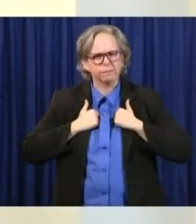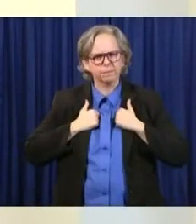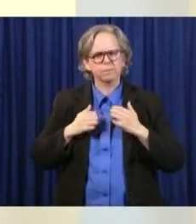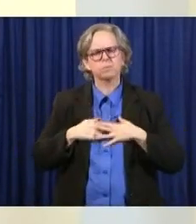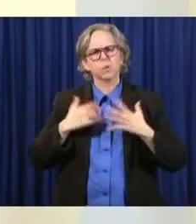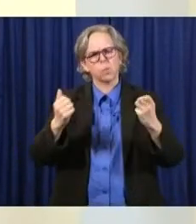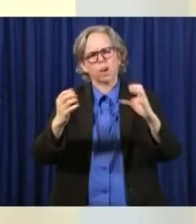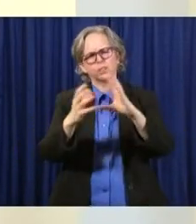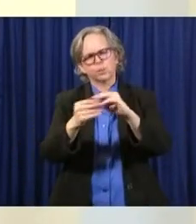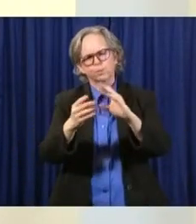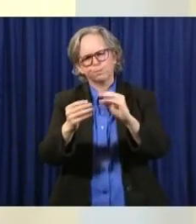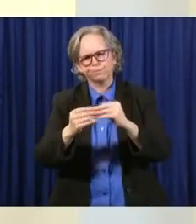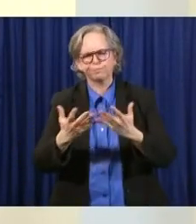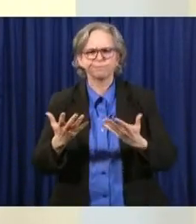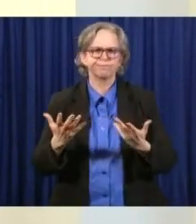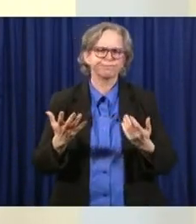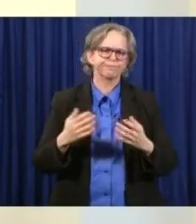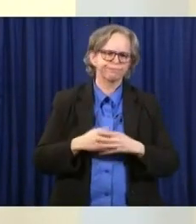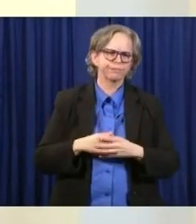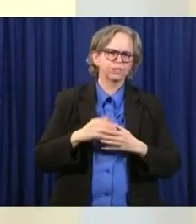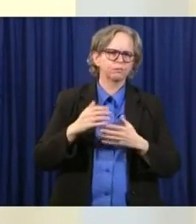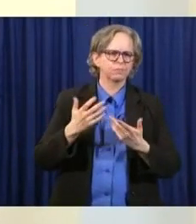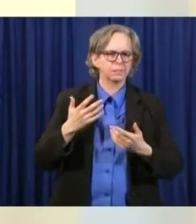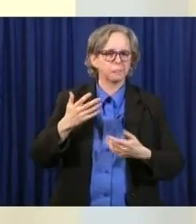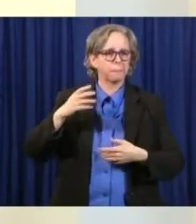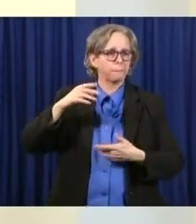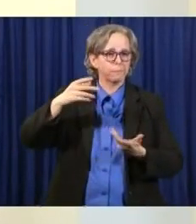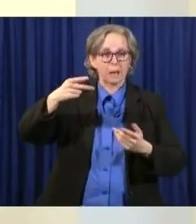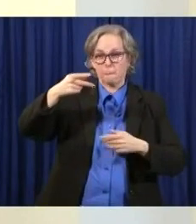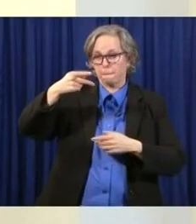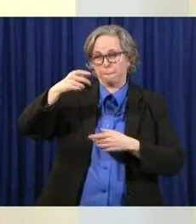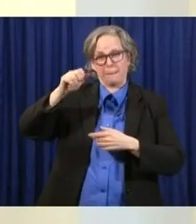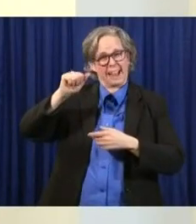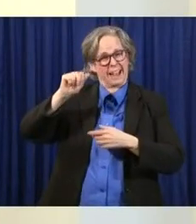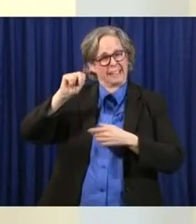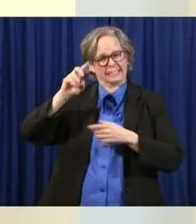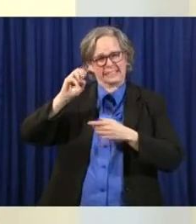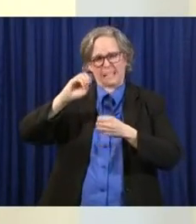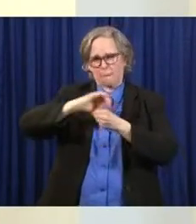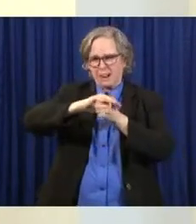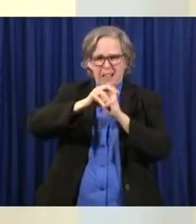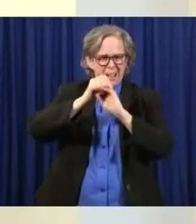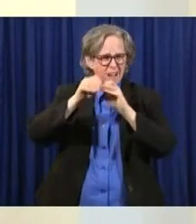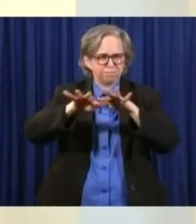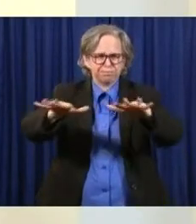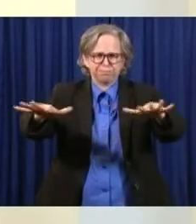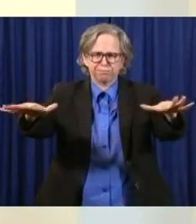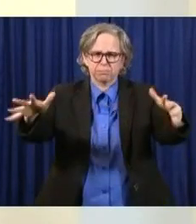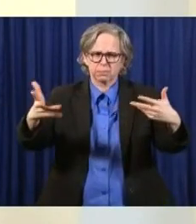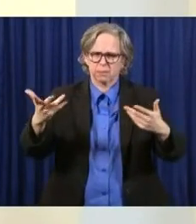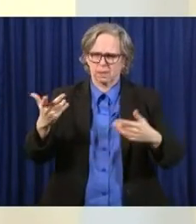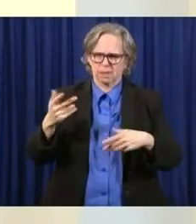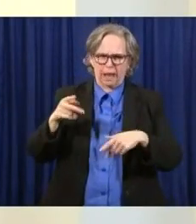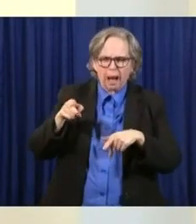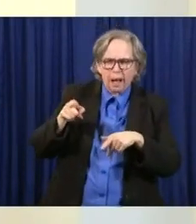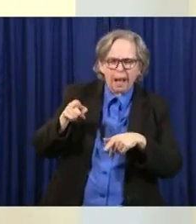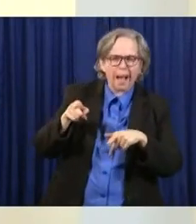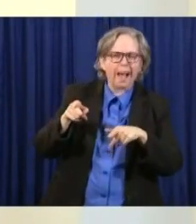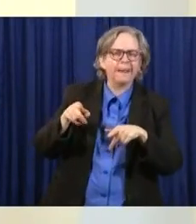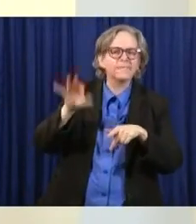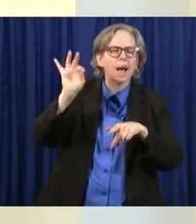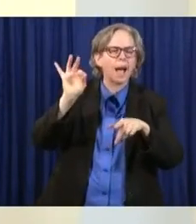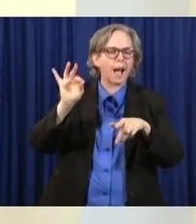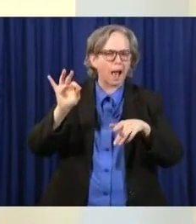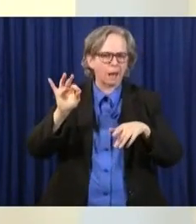pandemic kind of reveals all the chinks in our armor. And whether that be an old database that didn't quite work when you thought